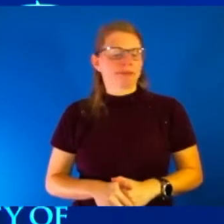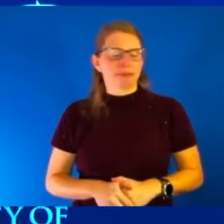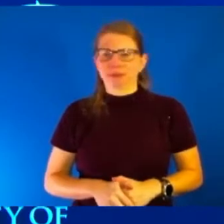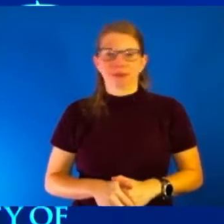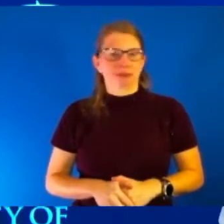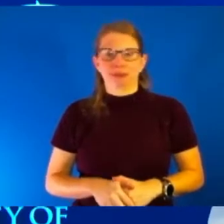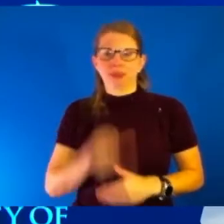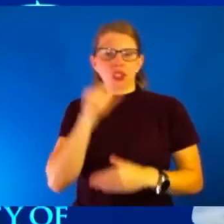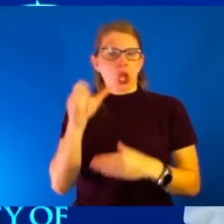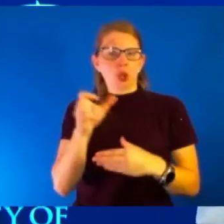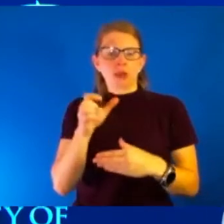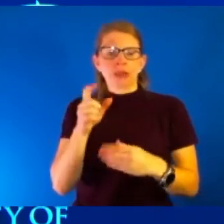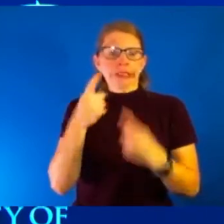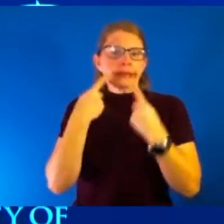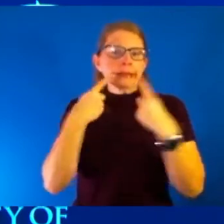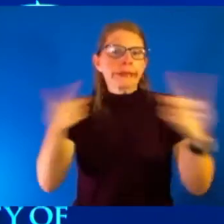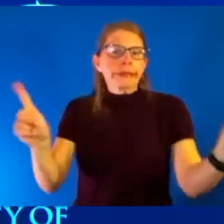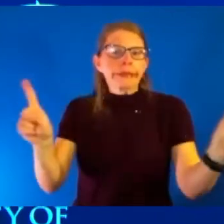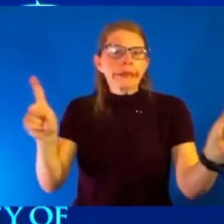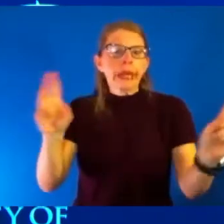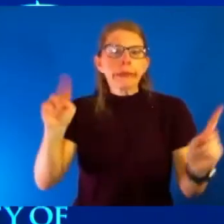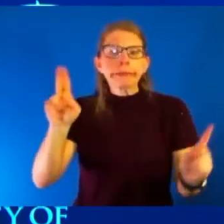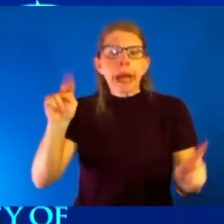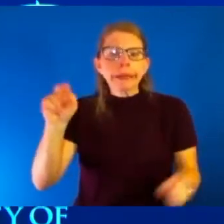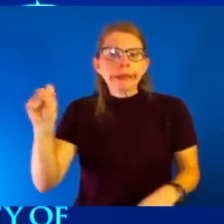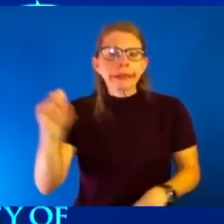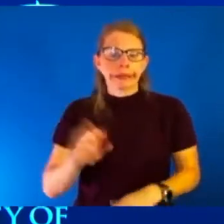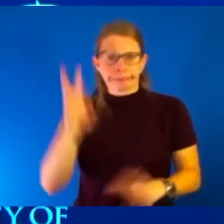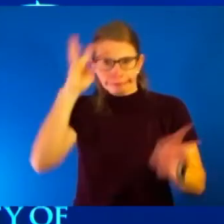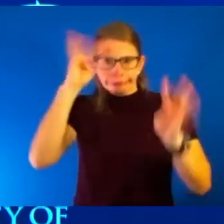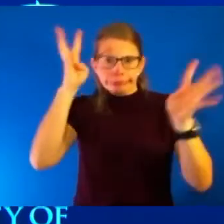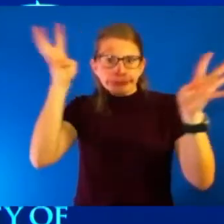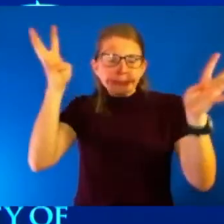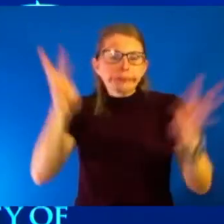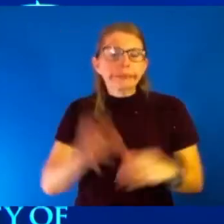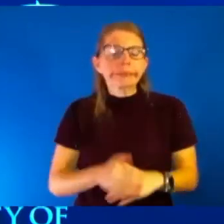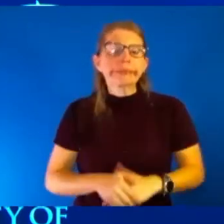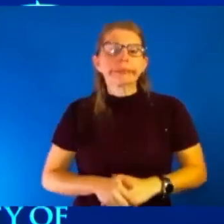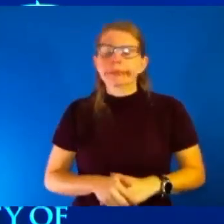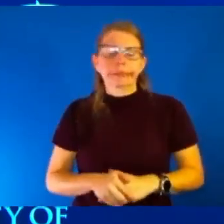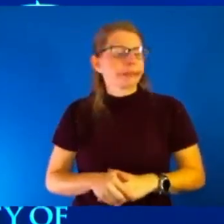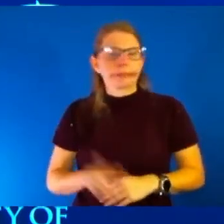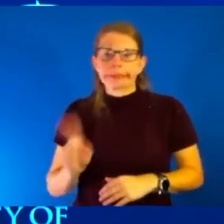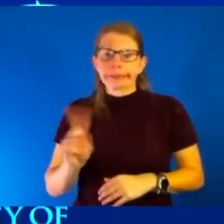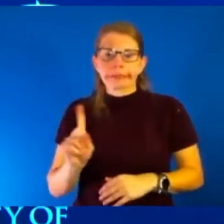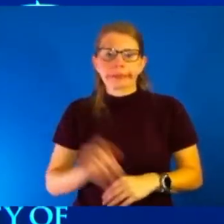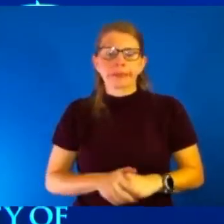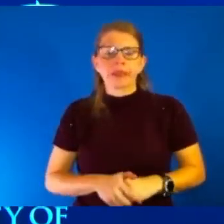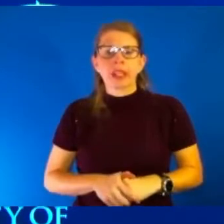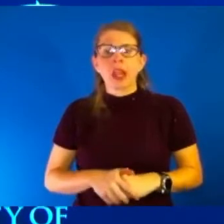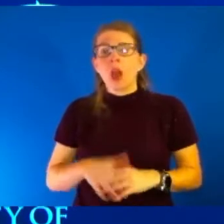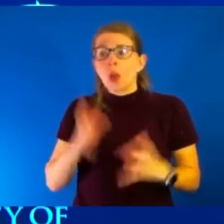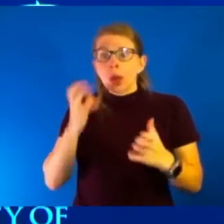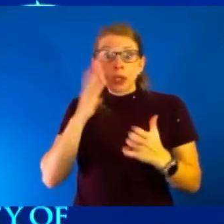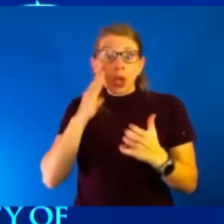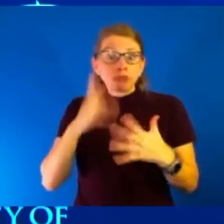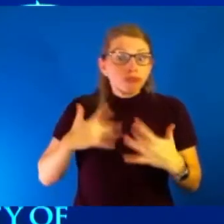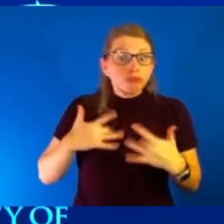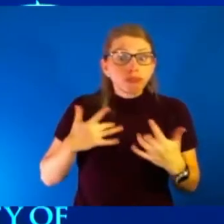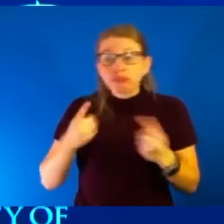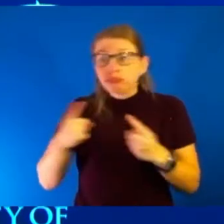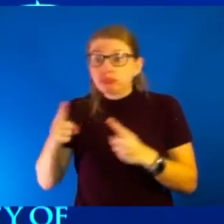Don't spread the muns. You want to just come out and do and try and find out what's really going on. And, and, and, and, you know, there are